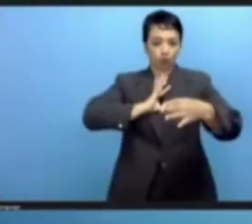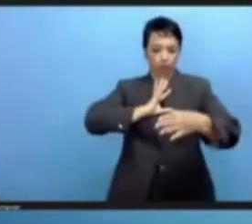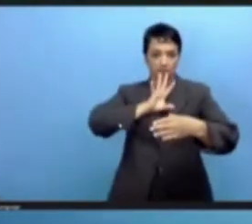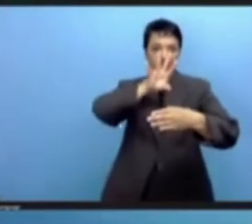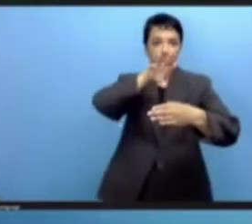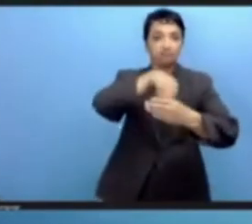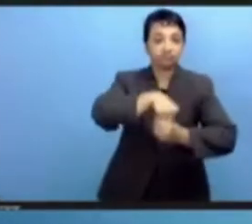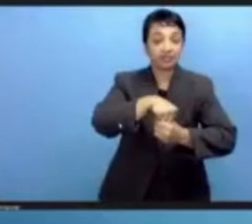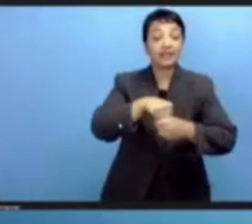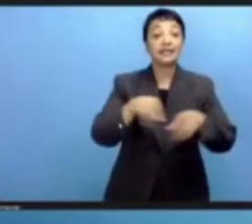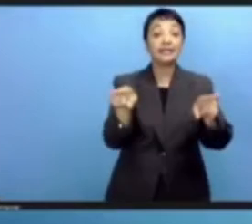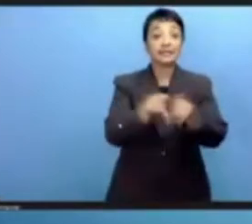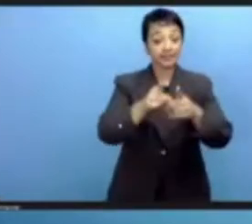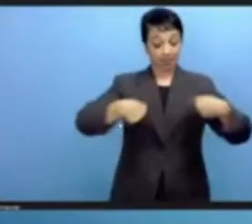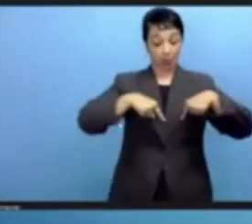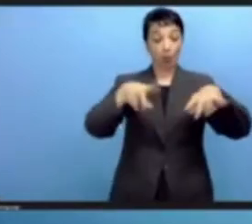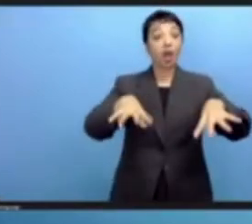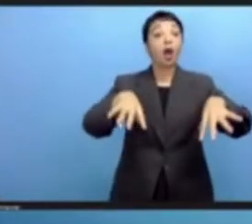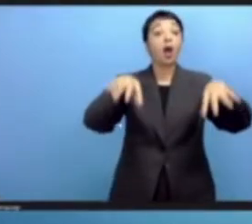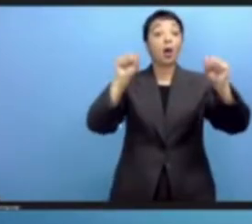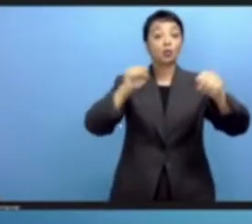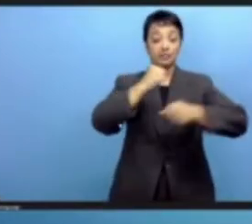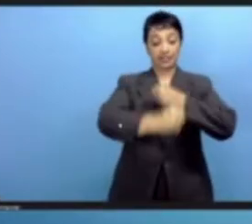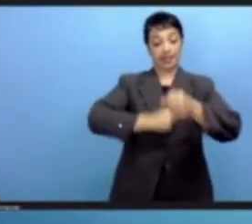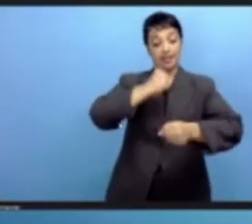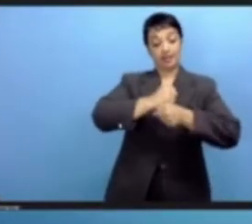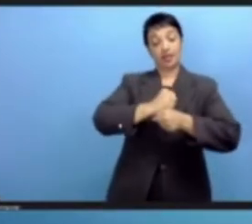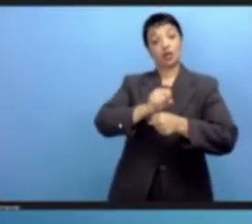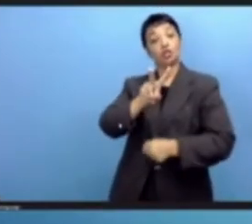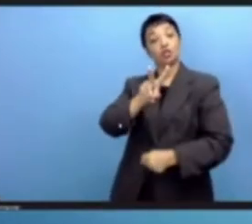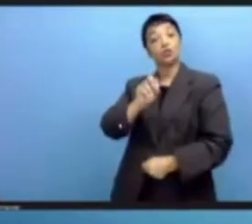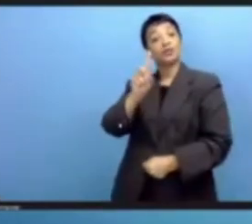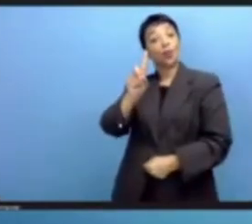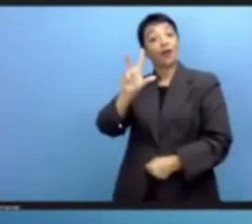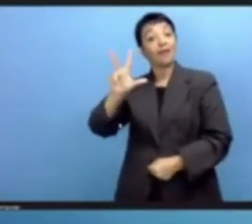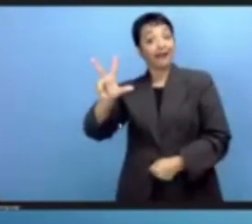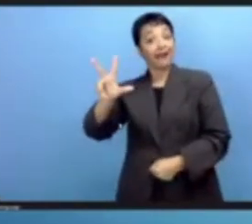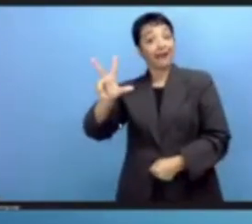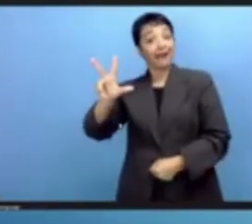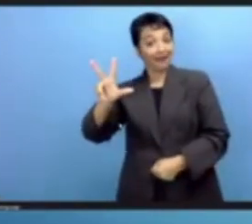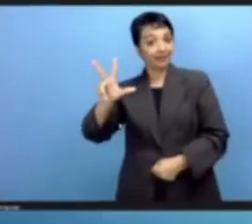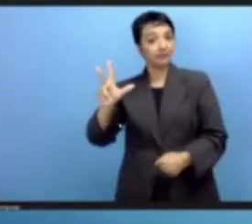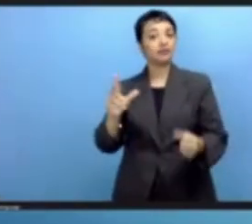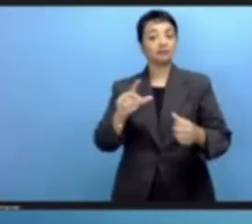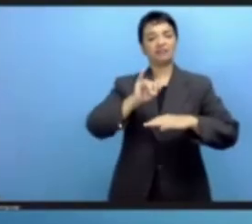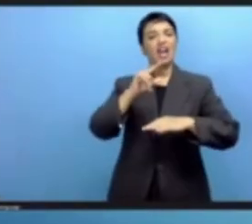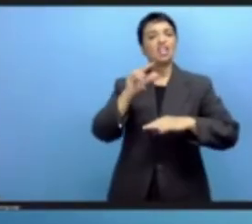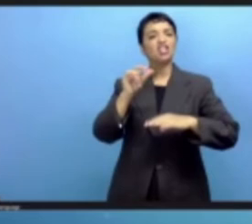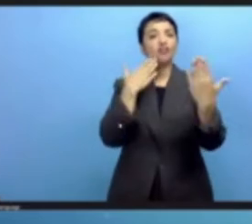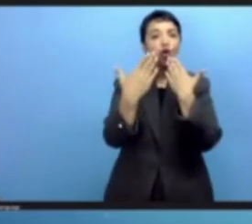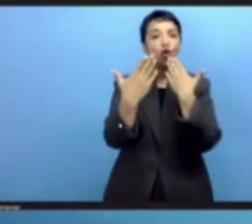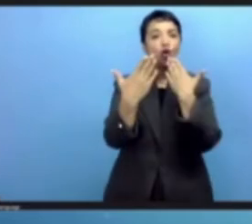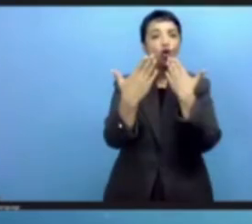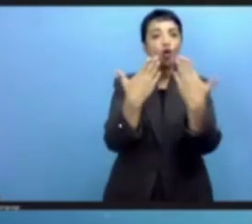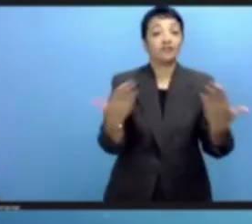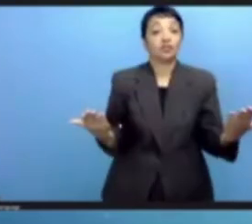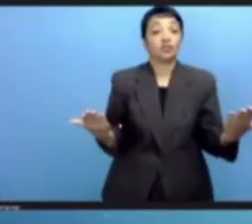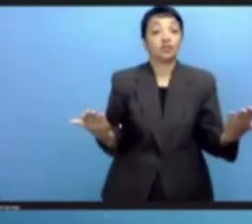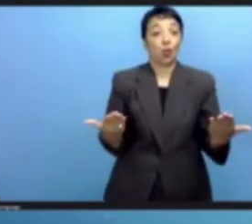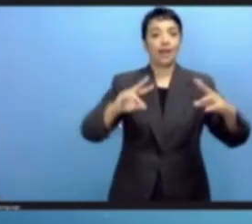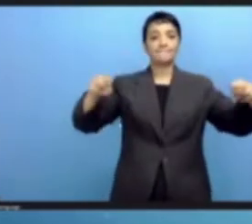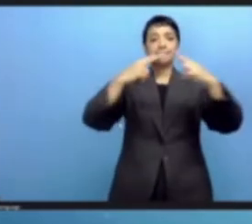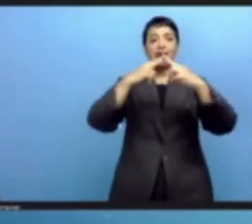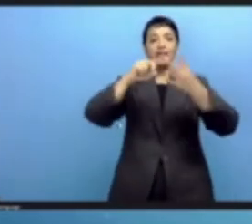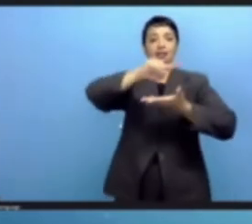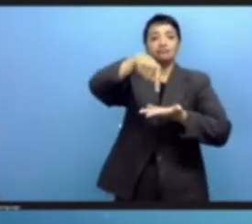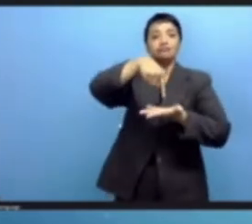the 2018 edition of the IGF at its Paris headquarters. We